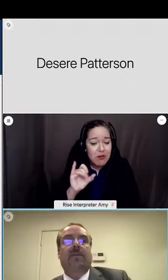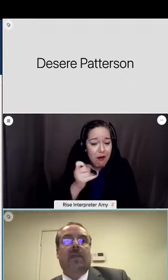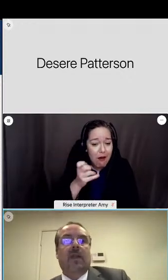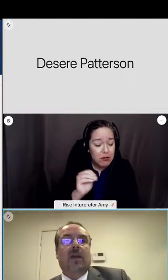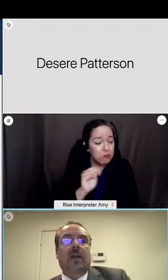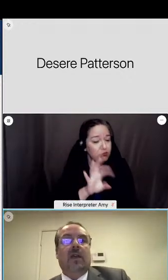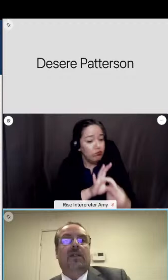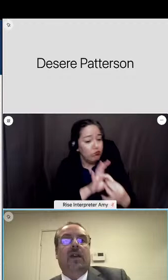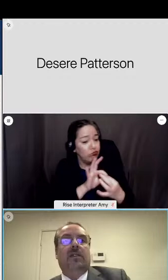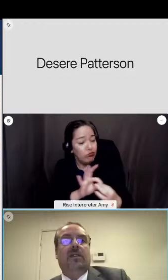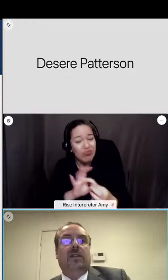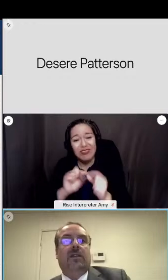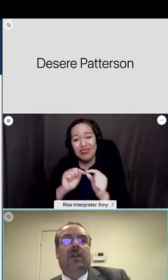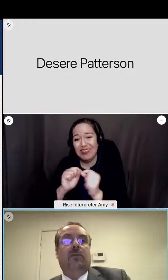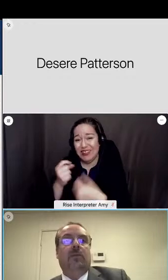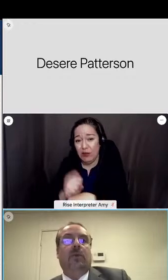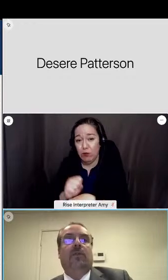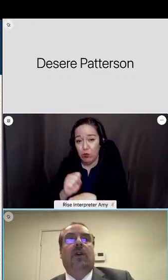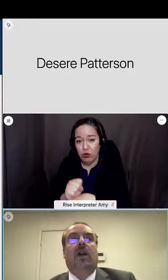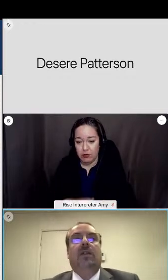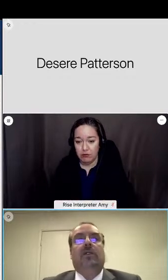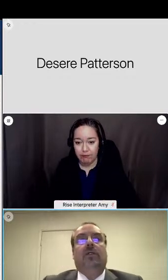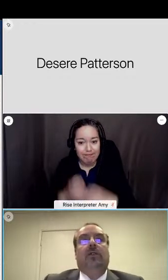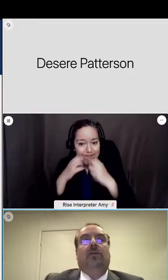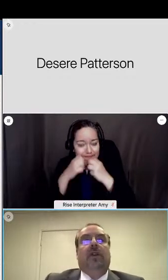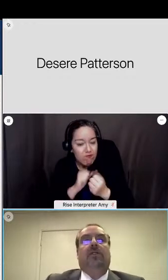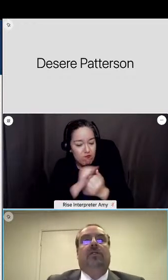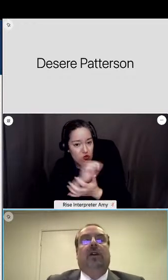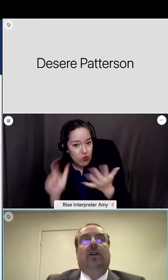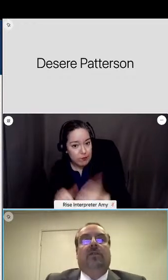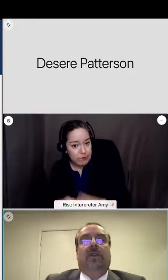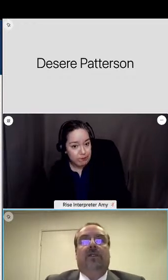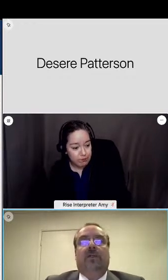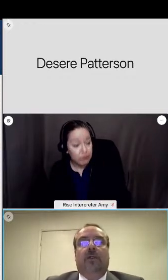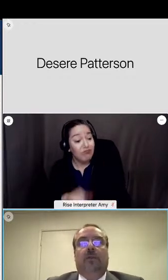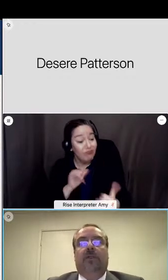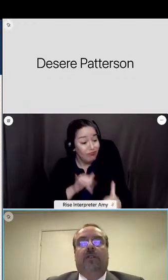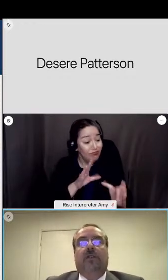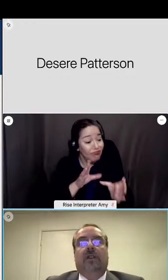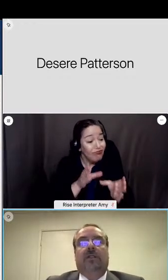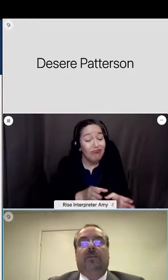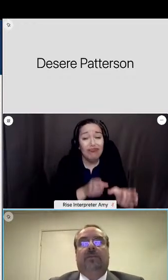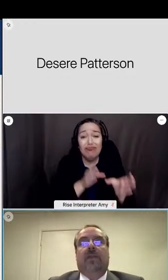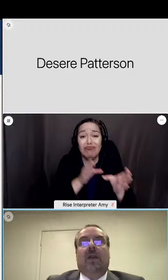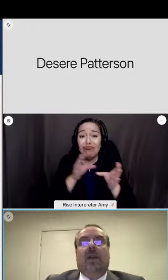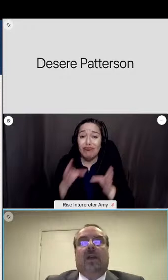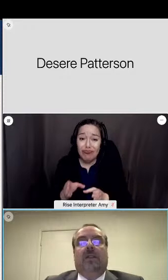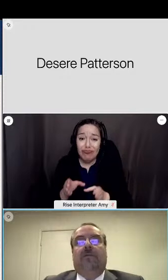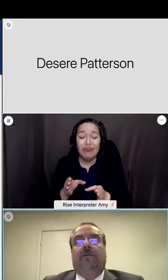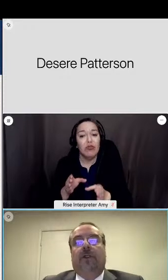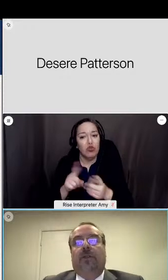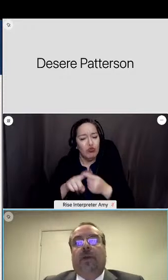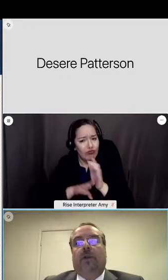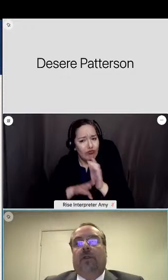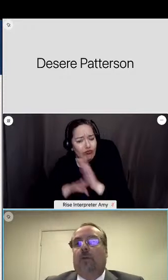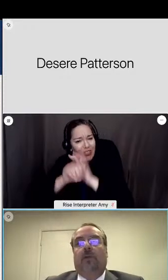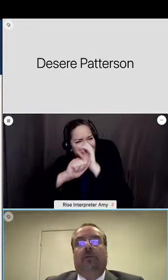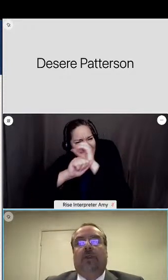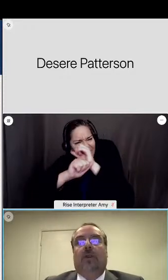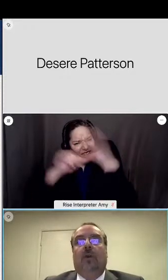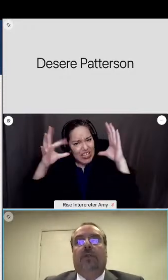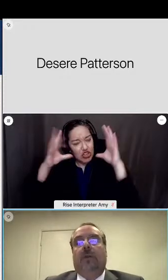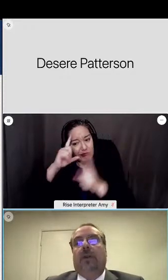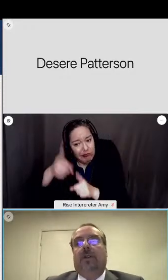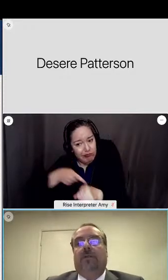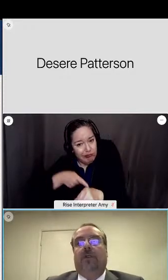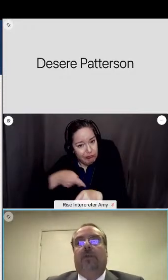next the group moved on to the creation of the vision for professionalism the first paragraph i